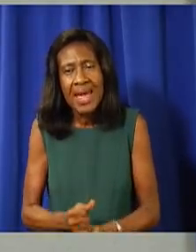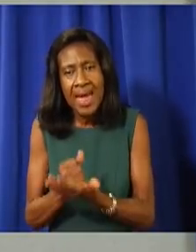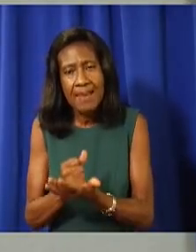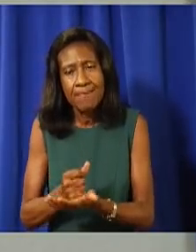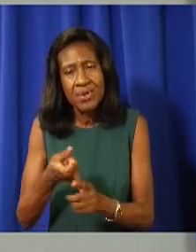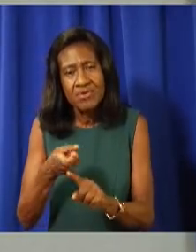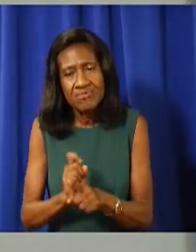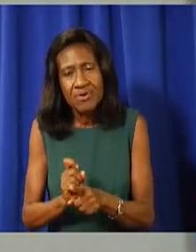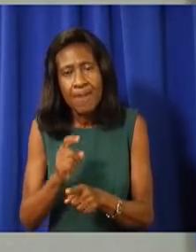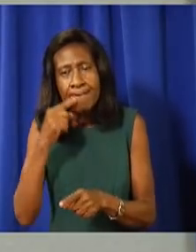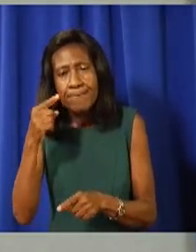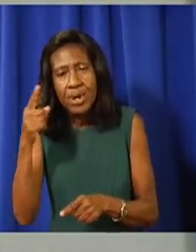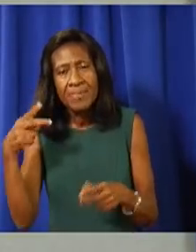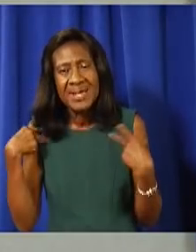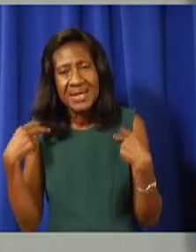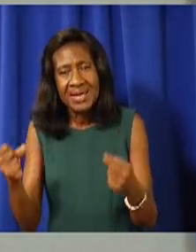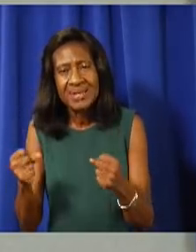there.